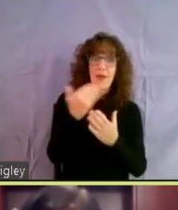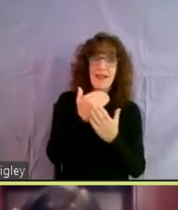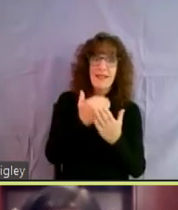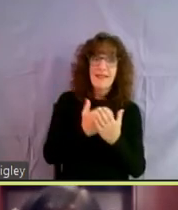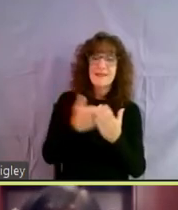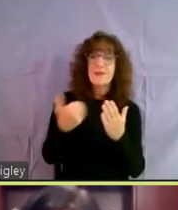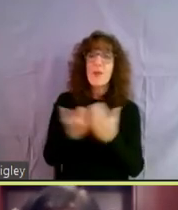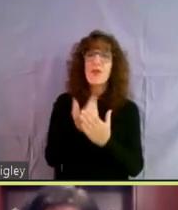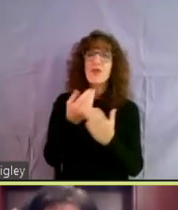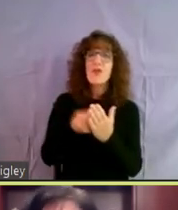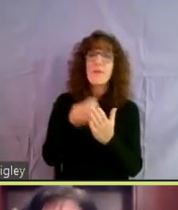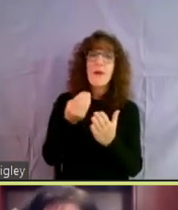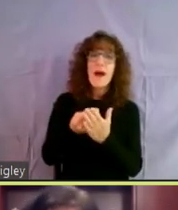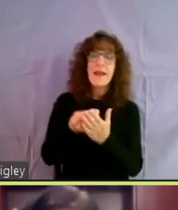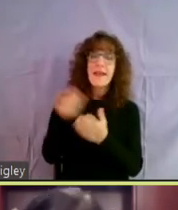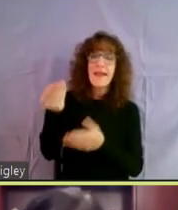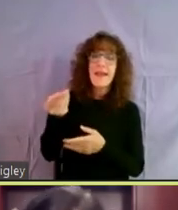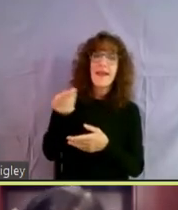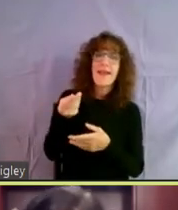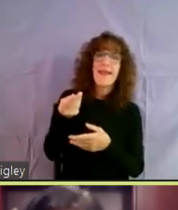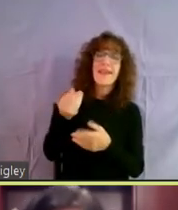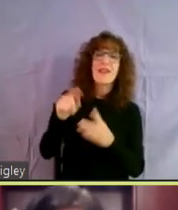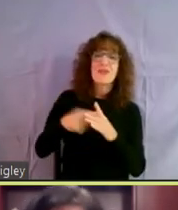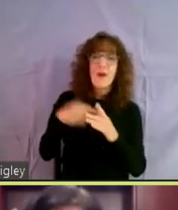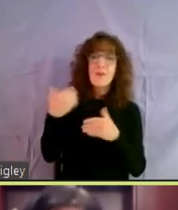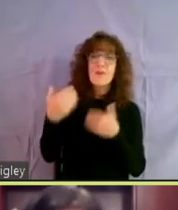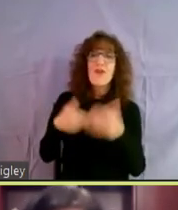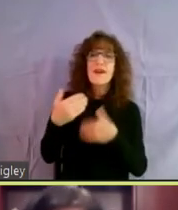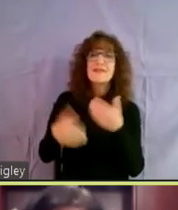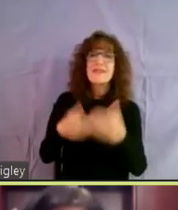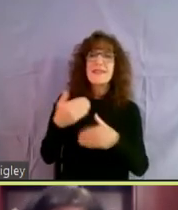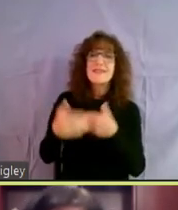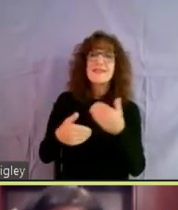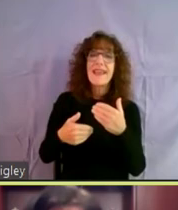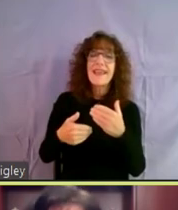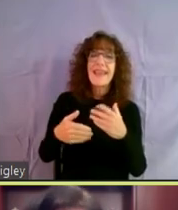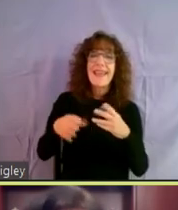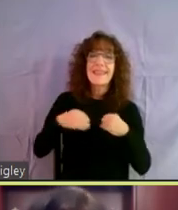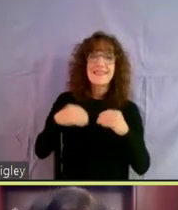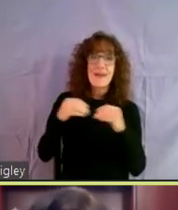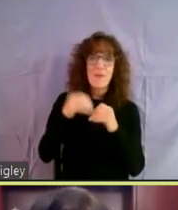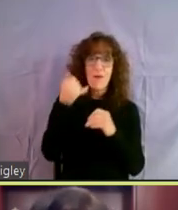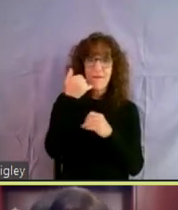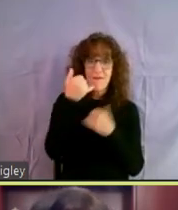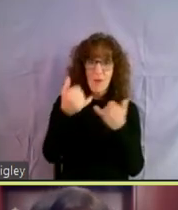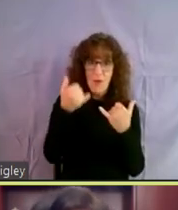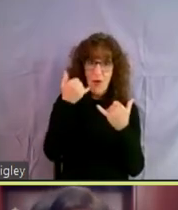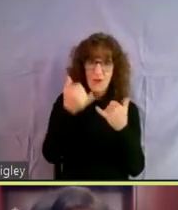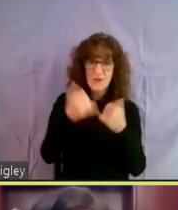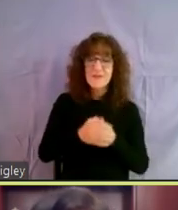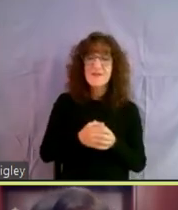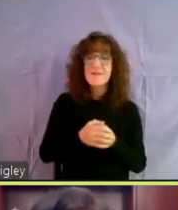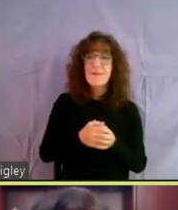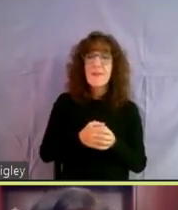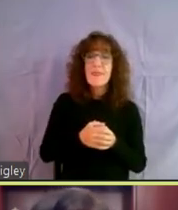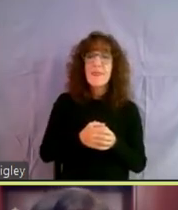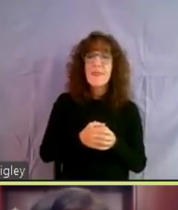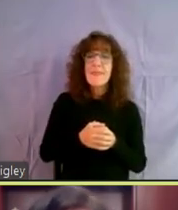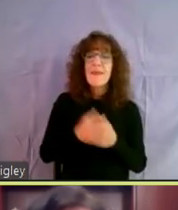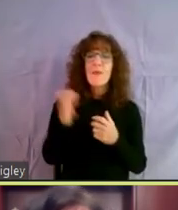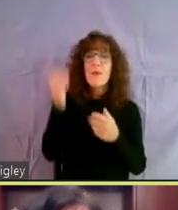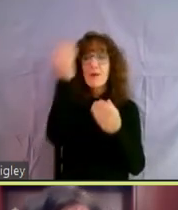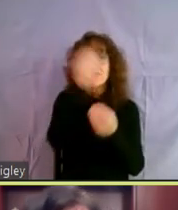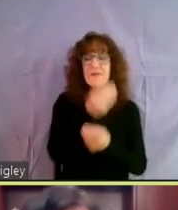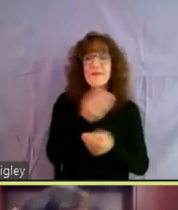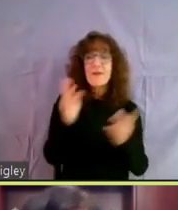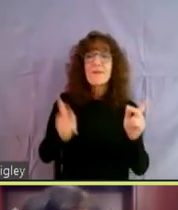money that's become available, we'll be able to start processing and take additional phone calls. And the thing that we want to let everybody